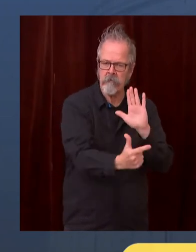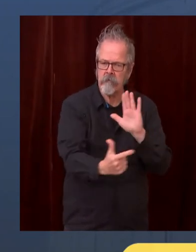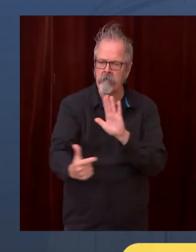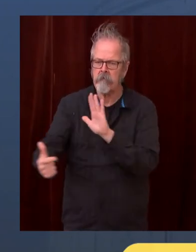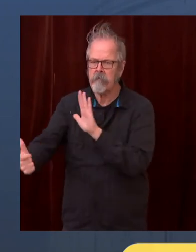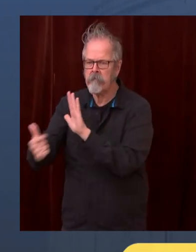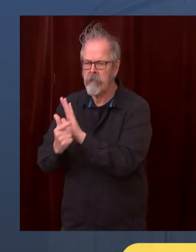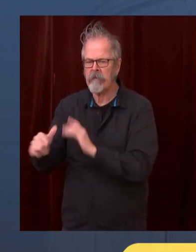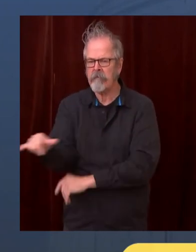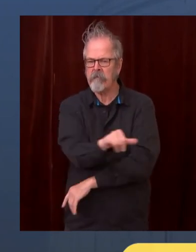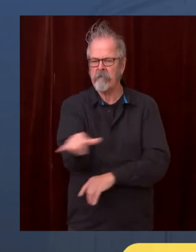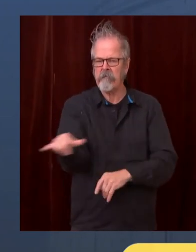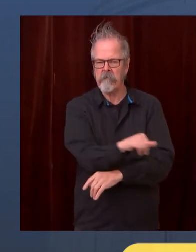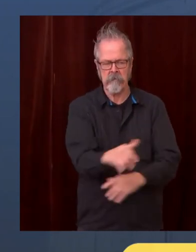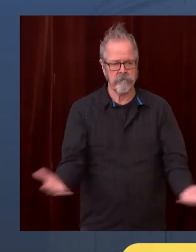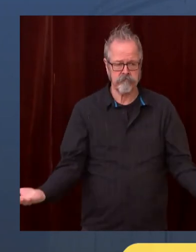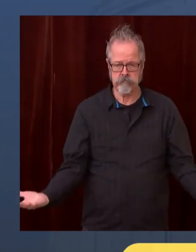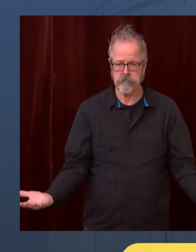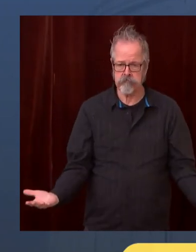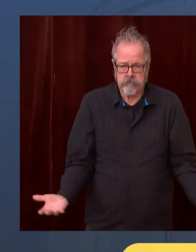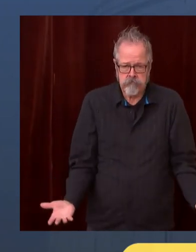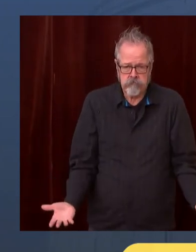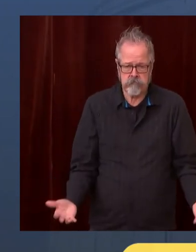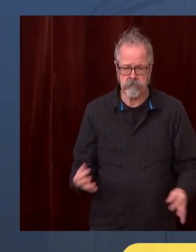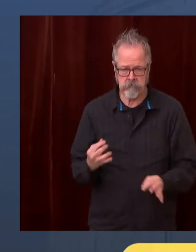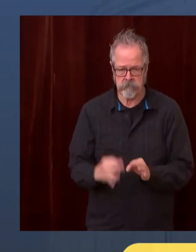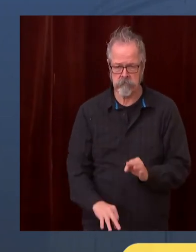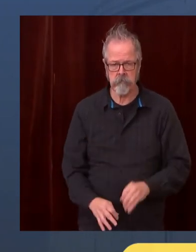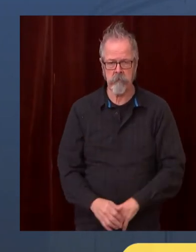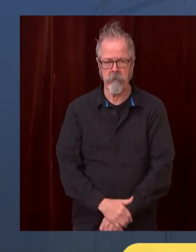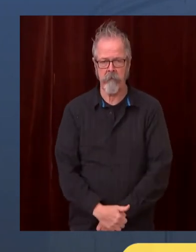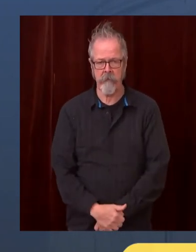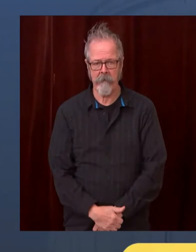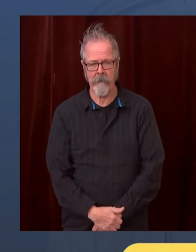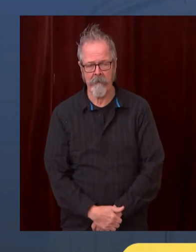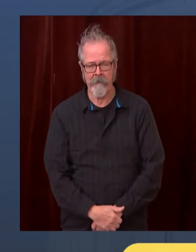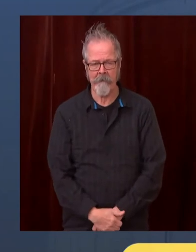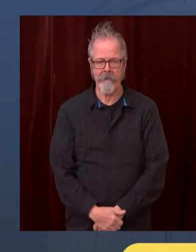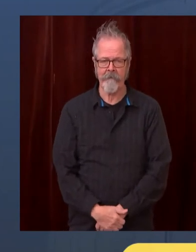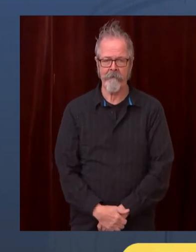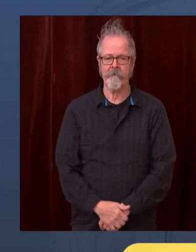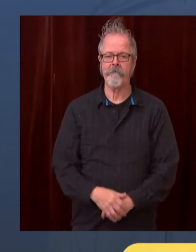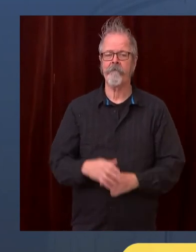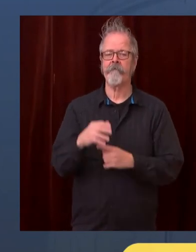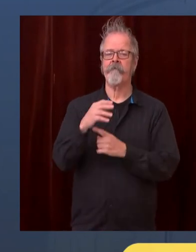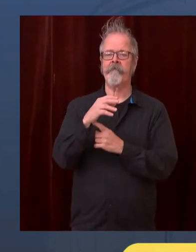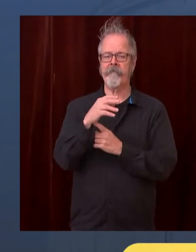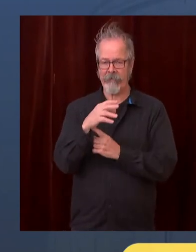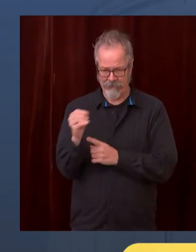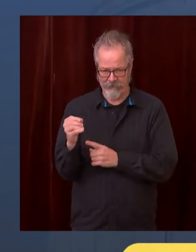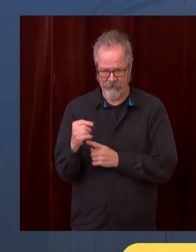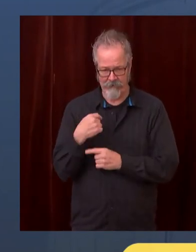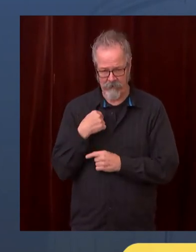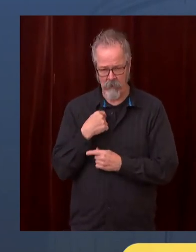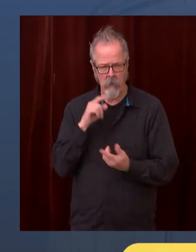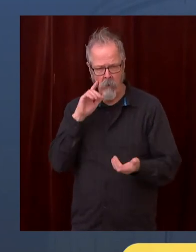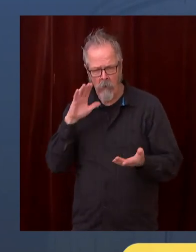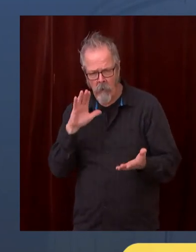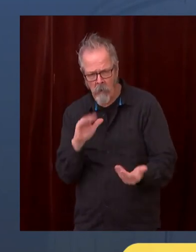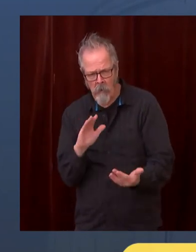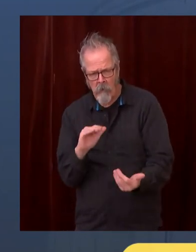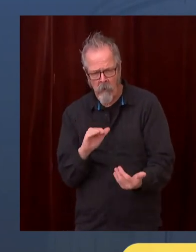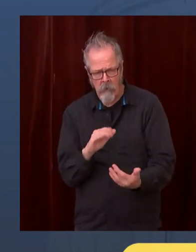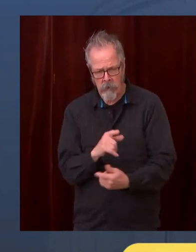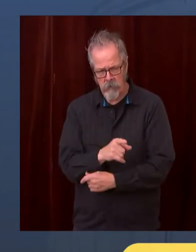bell for the community to realize the risk factor that we're in, that when restaurants are not open, it is an alarm message